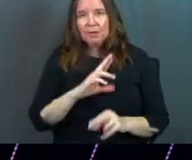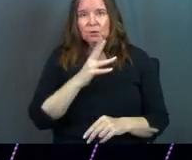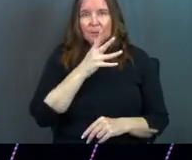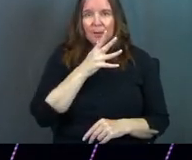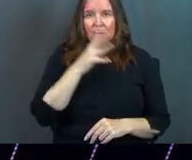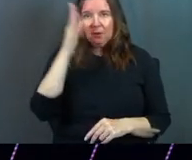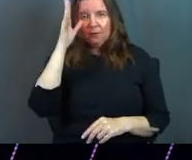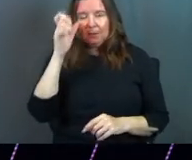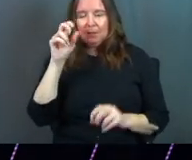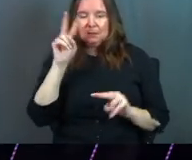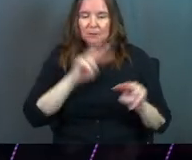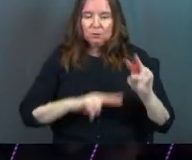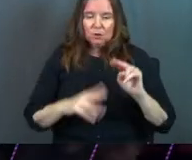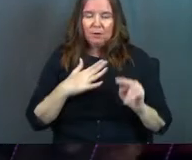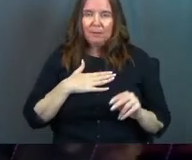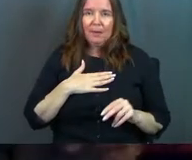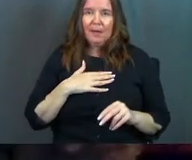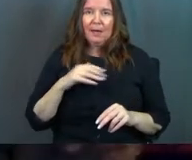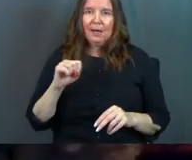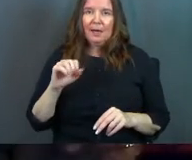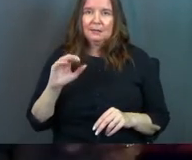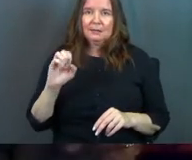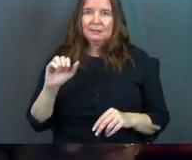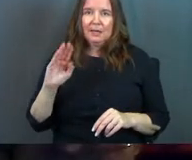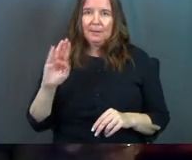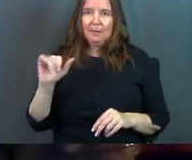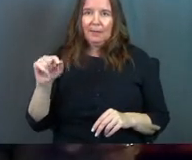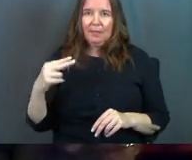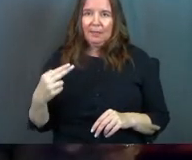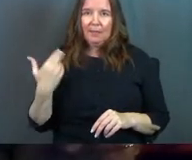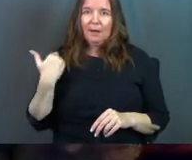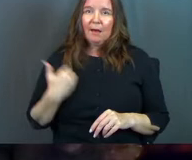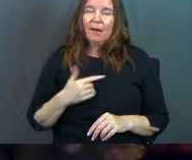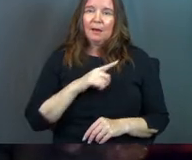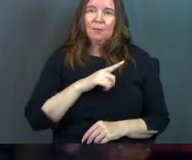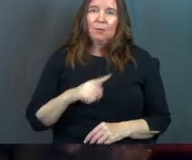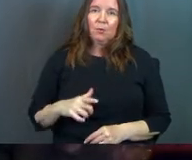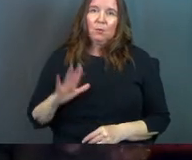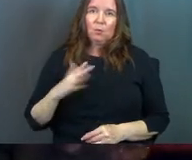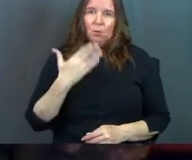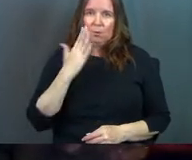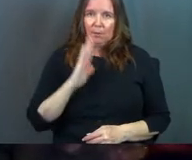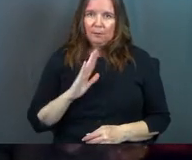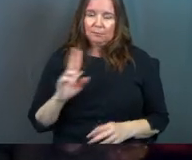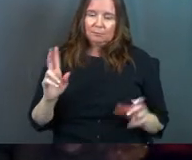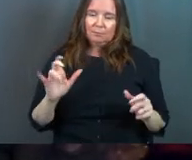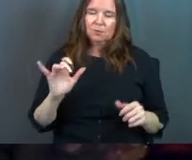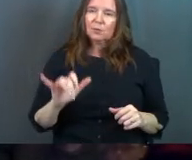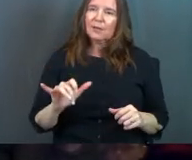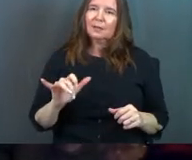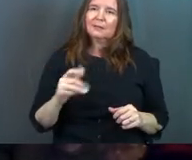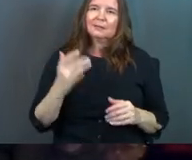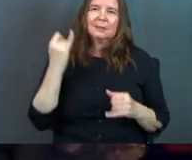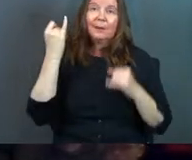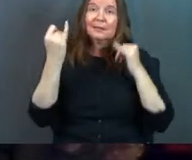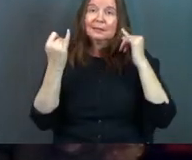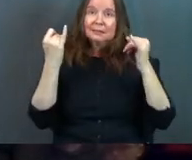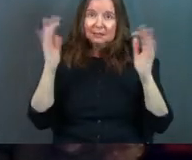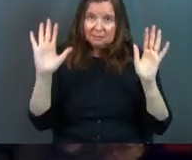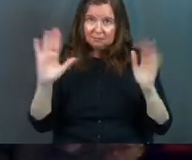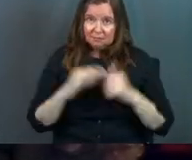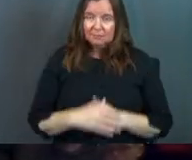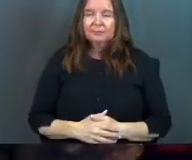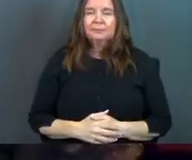mother and father and must observe my Sabbaths. I am the Lord, your God. So that's just some ideas.